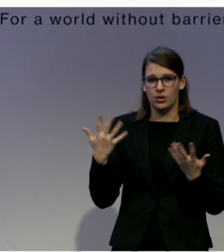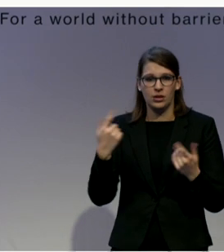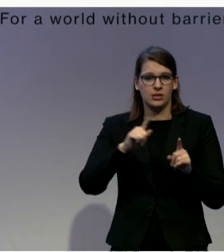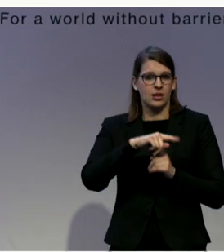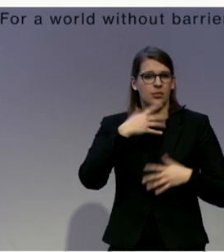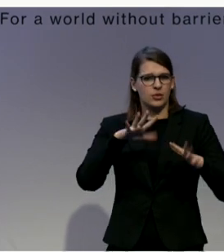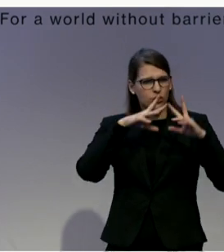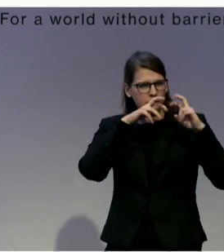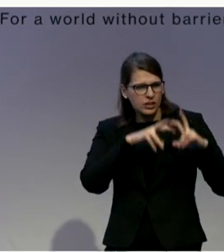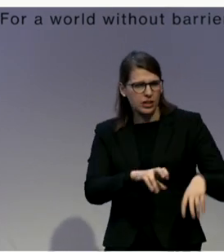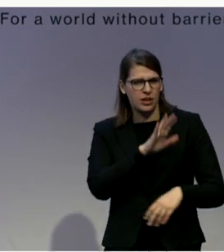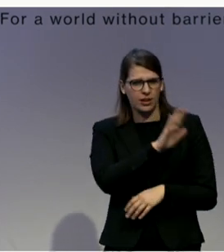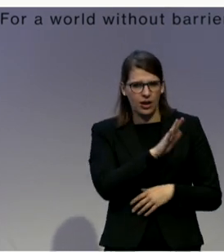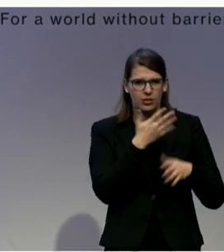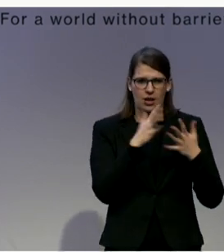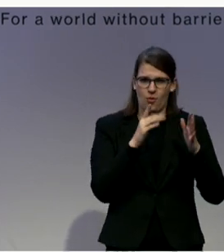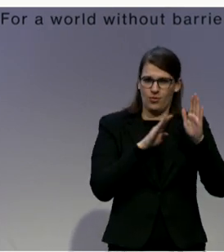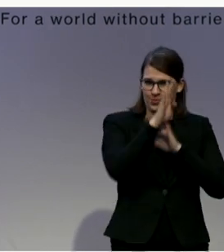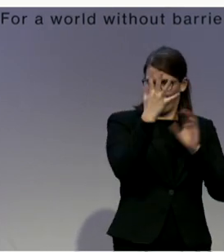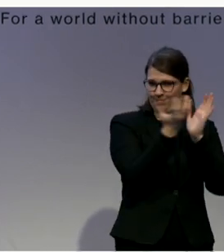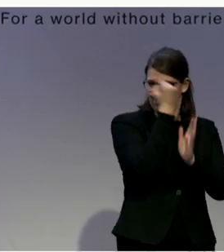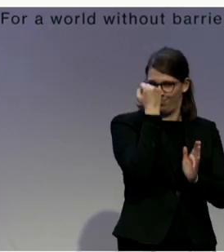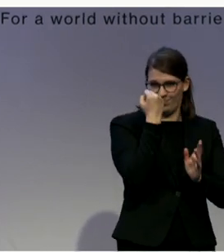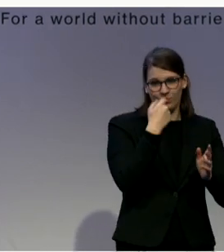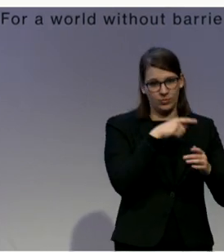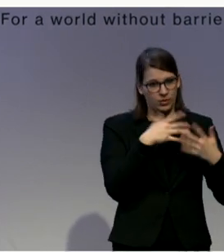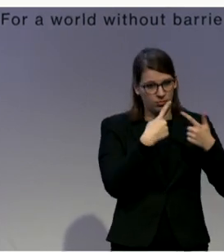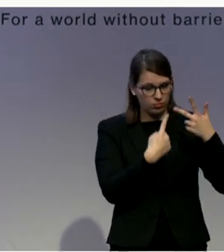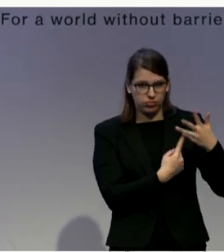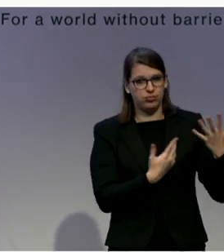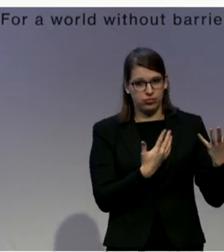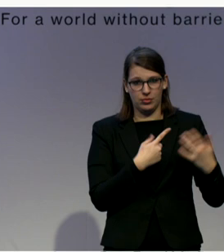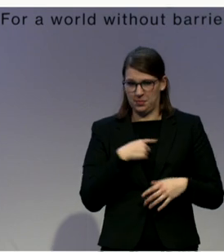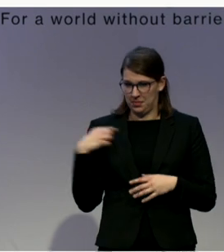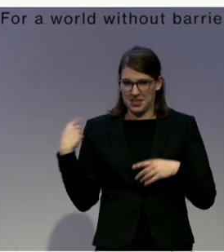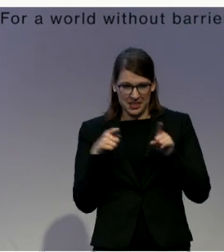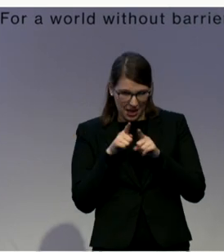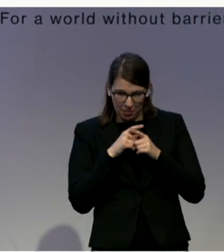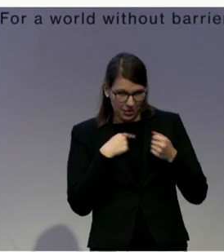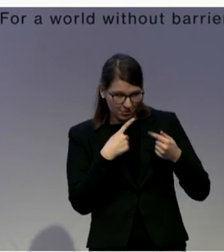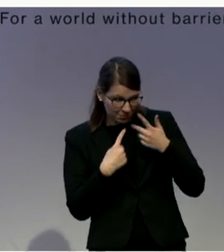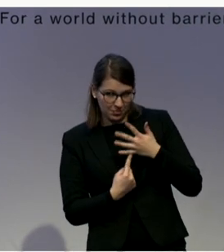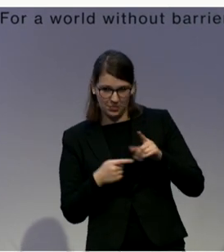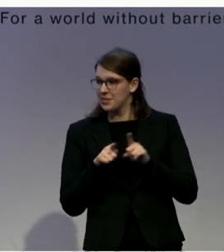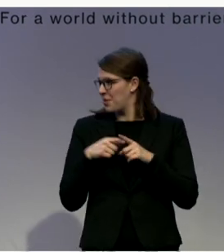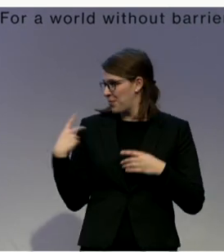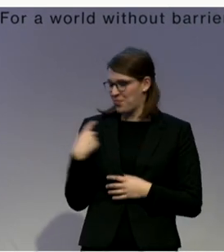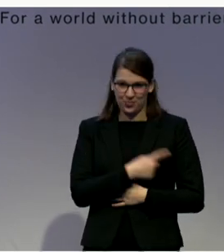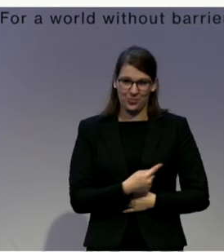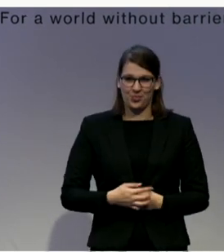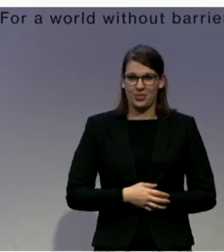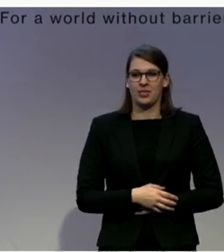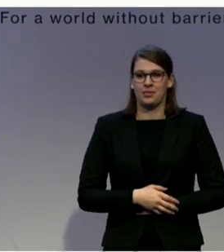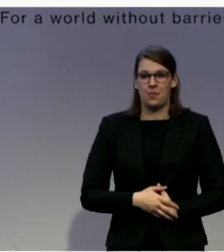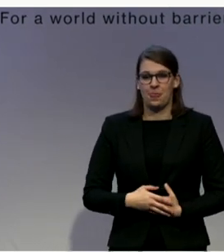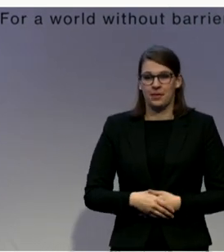But also thank you for reminding us about the importance of taking a human rights basis for this work, and also